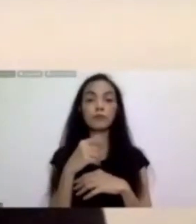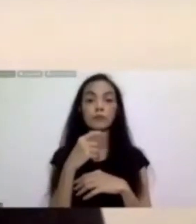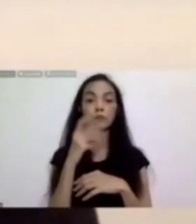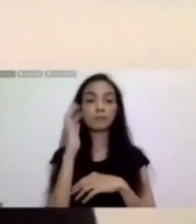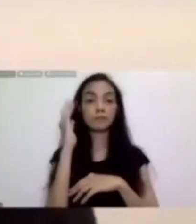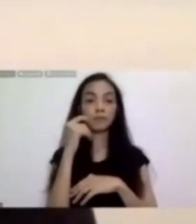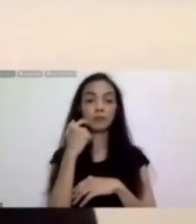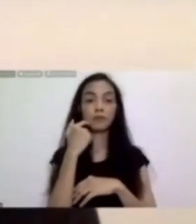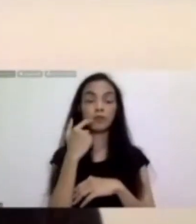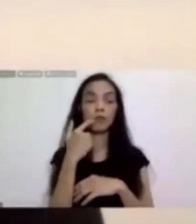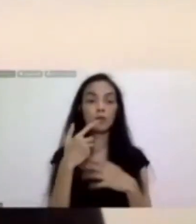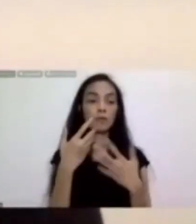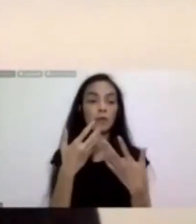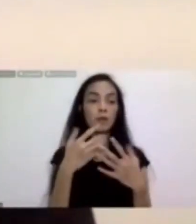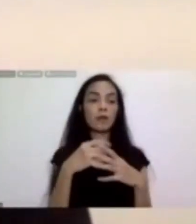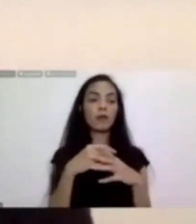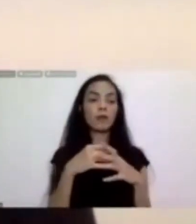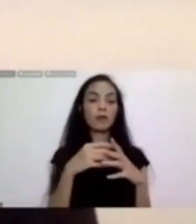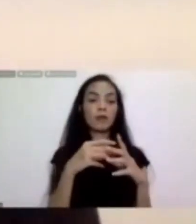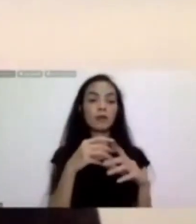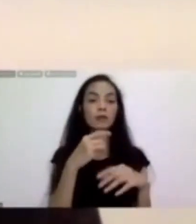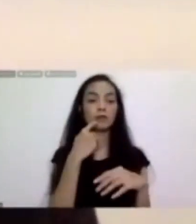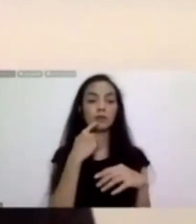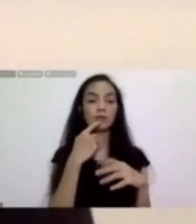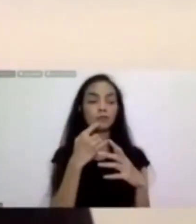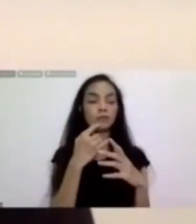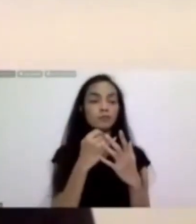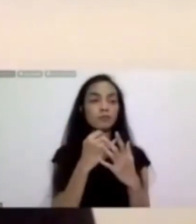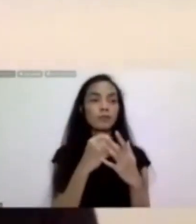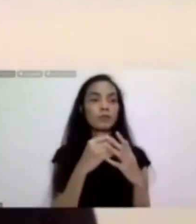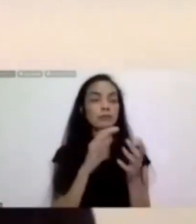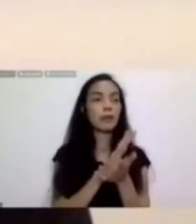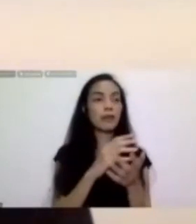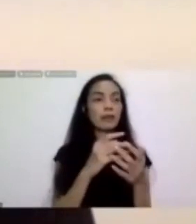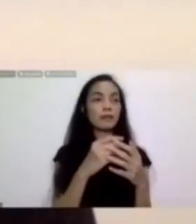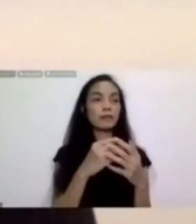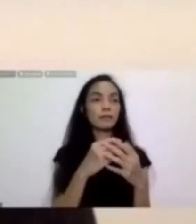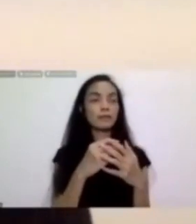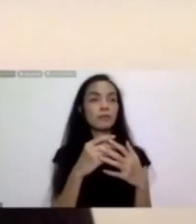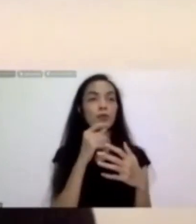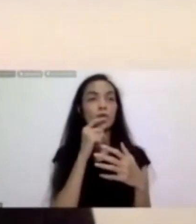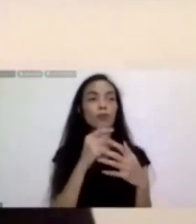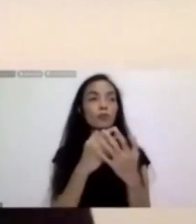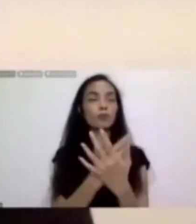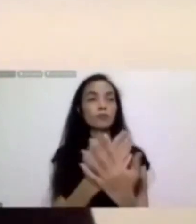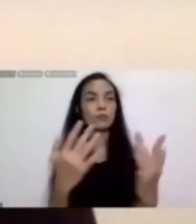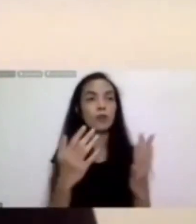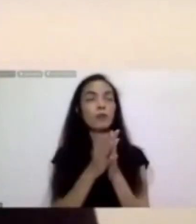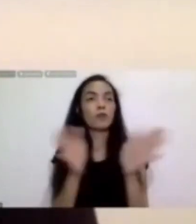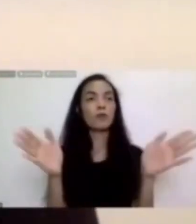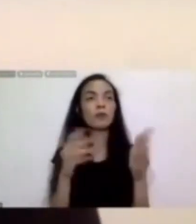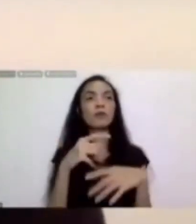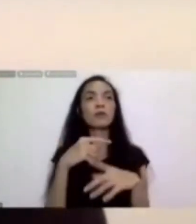bureaucratic structures of permanent public art opportunities and how to create artworks that is open, critical